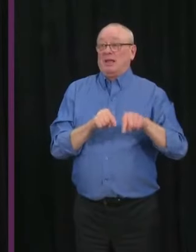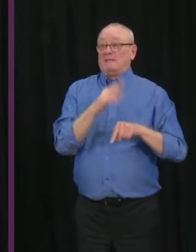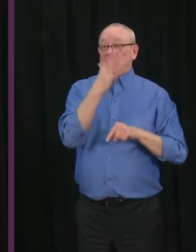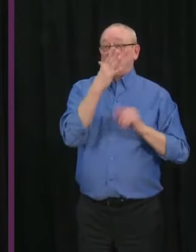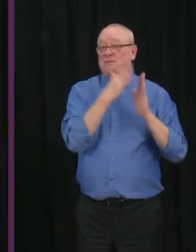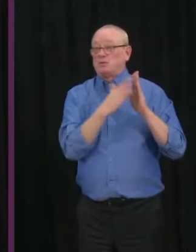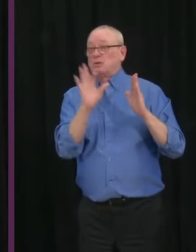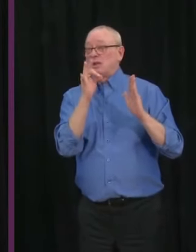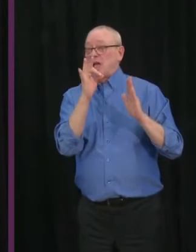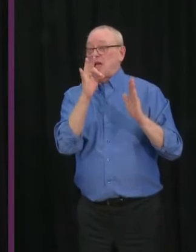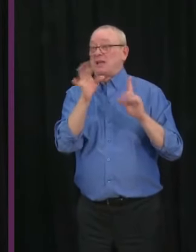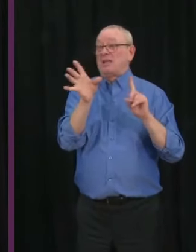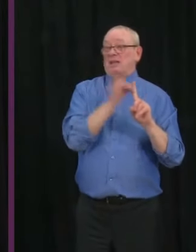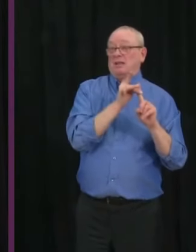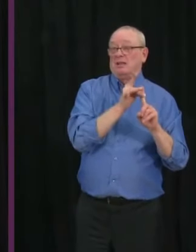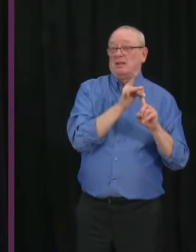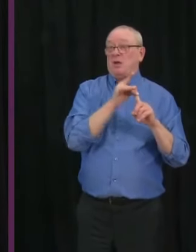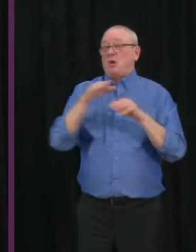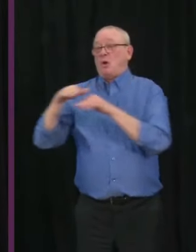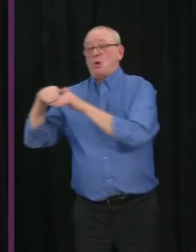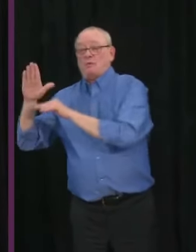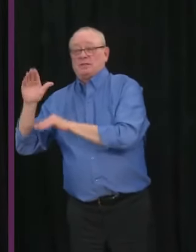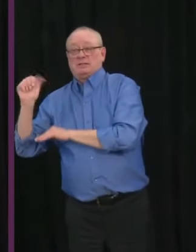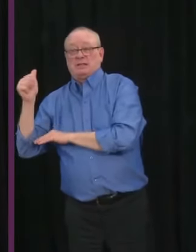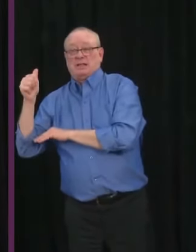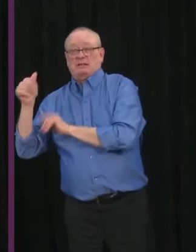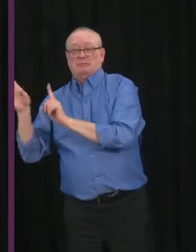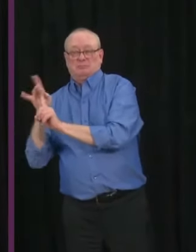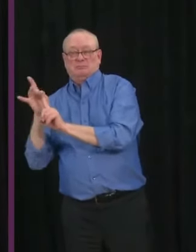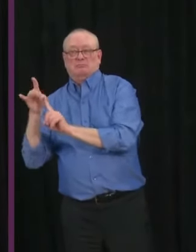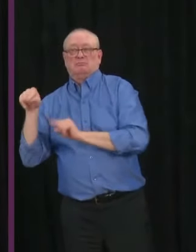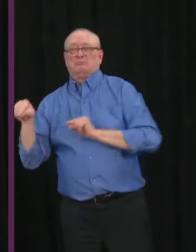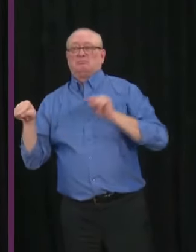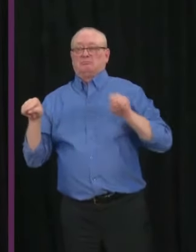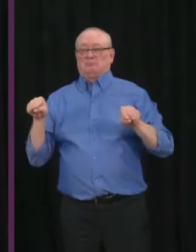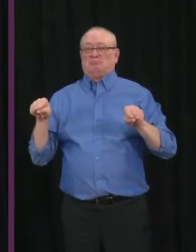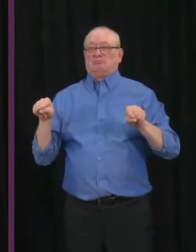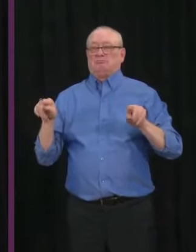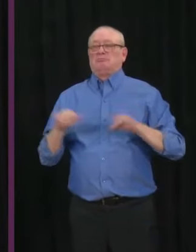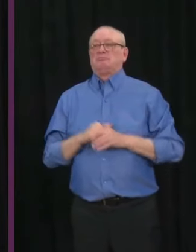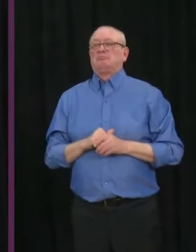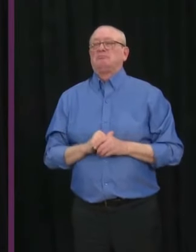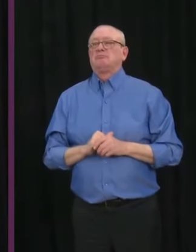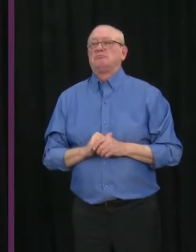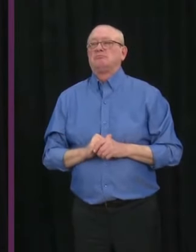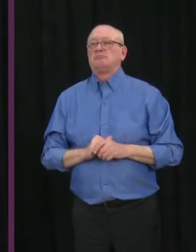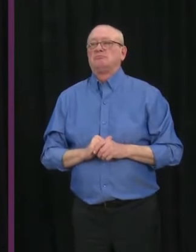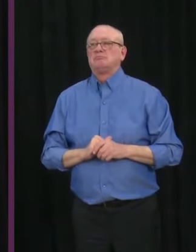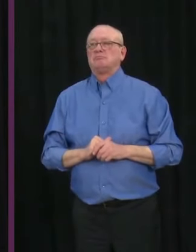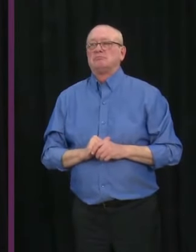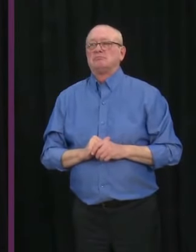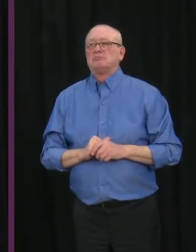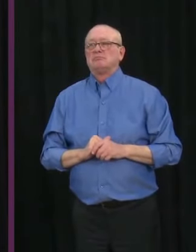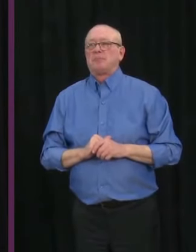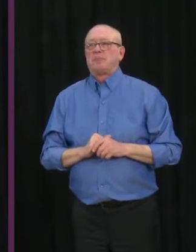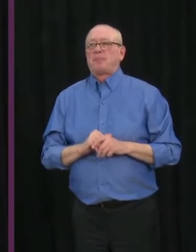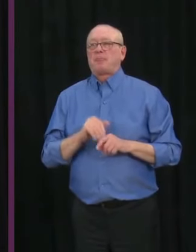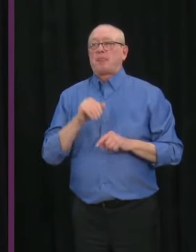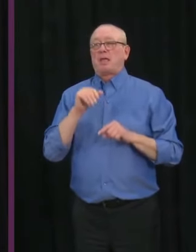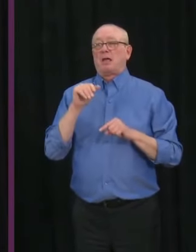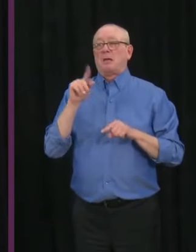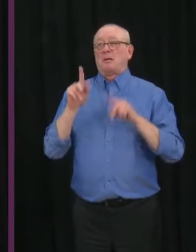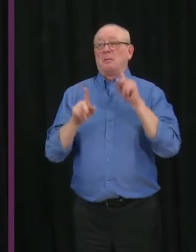one for ten or more cases. We have been asked to provide more detail on numbers of cases in outbreaks,